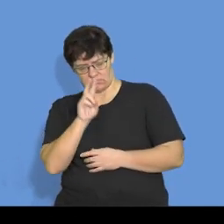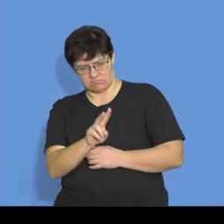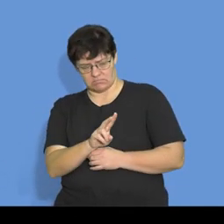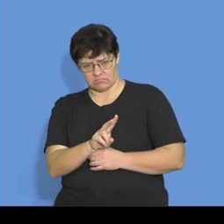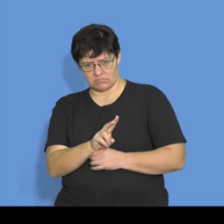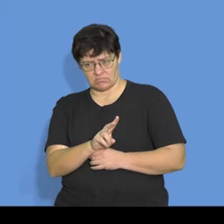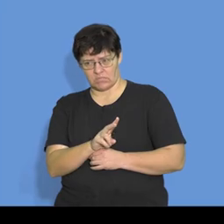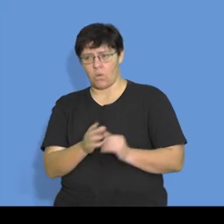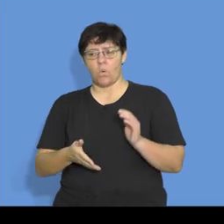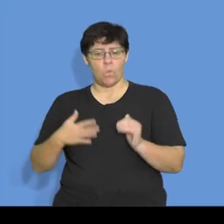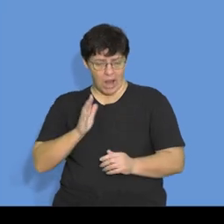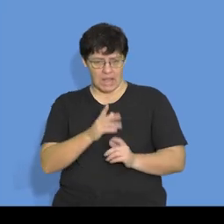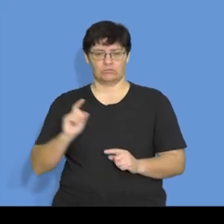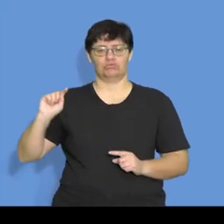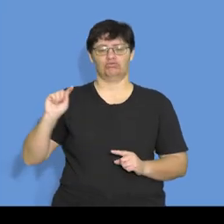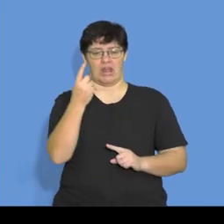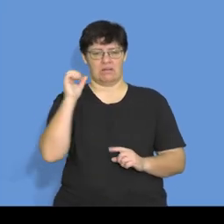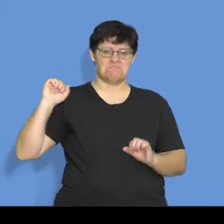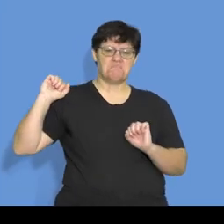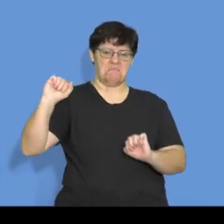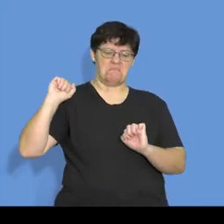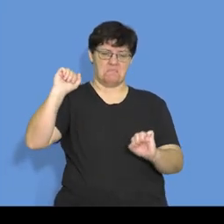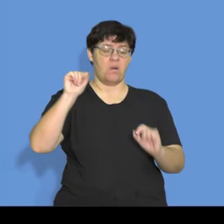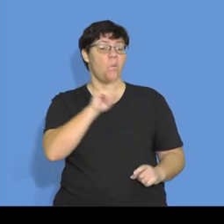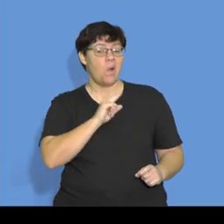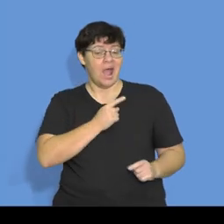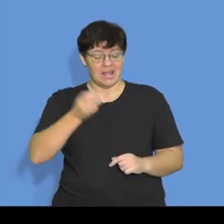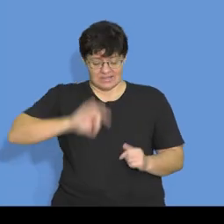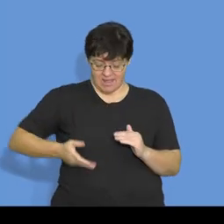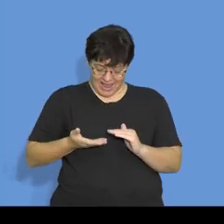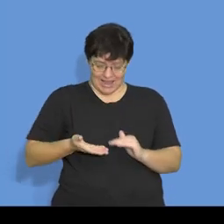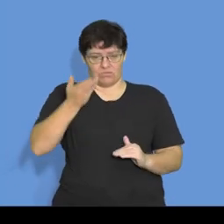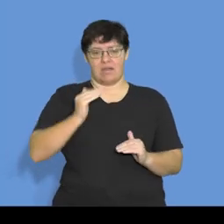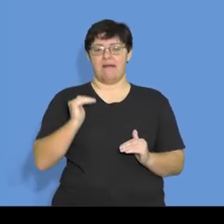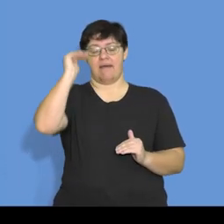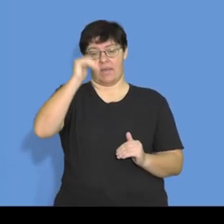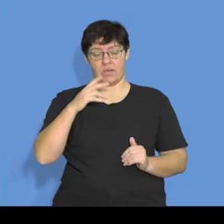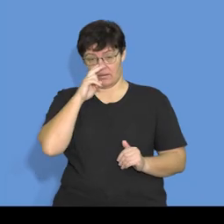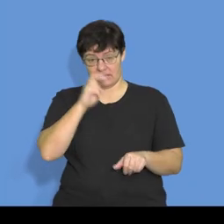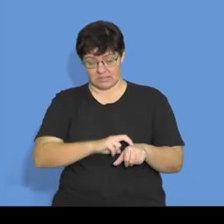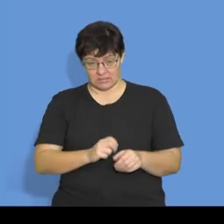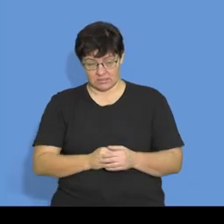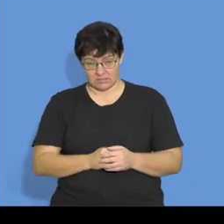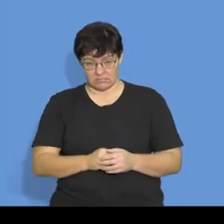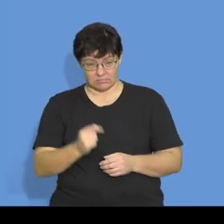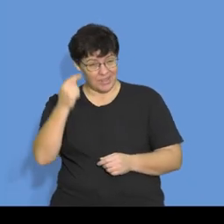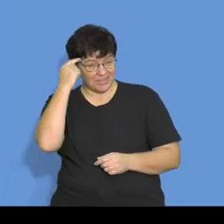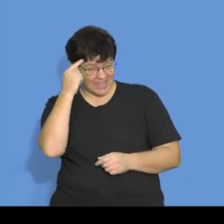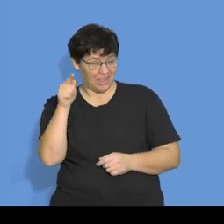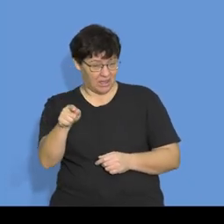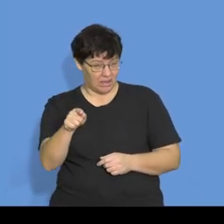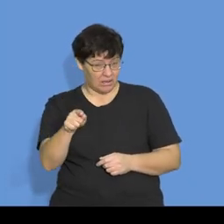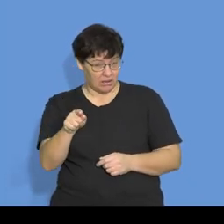They're threatening to go on strike for a higher wage increase. Do you think that they are justified